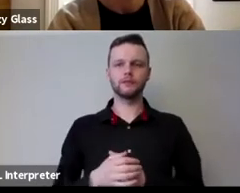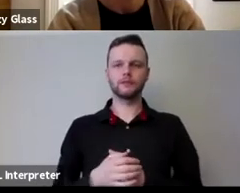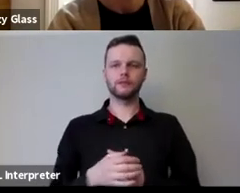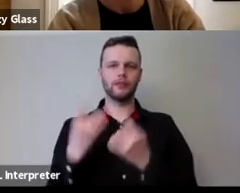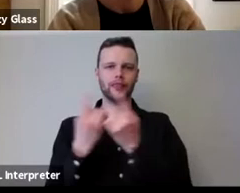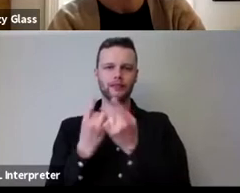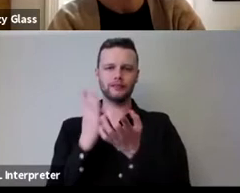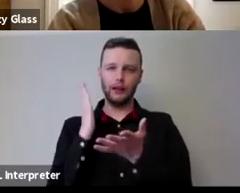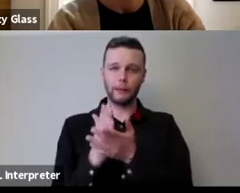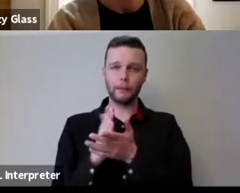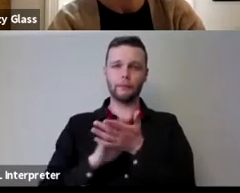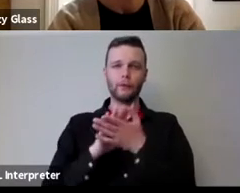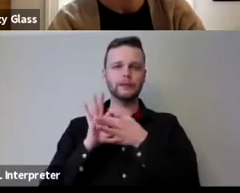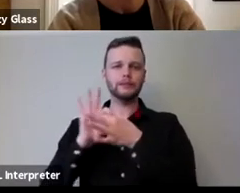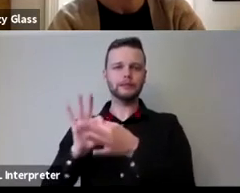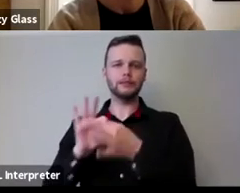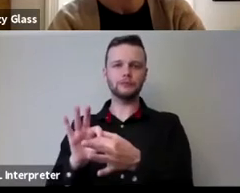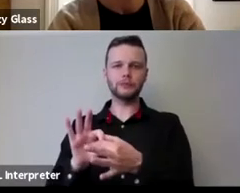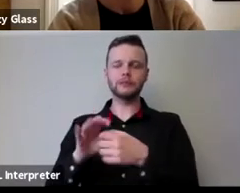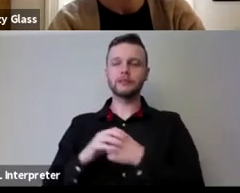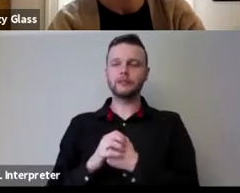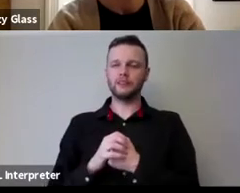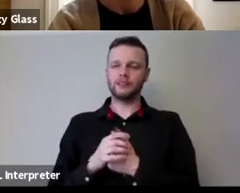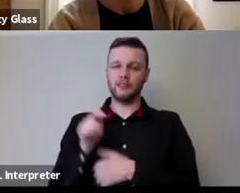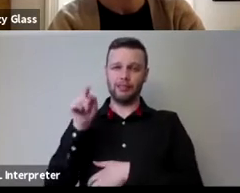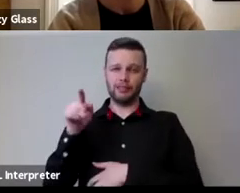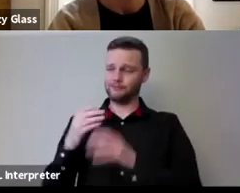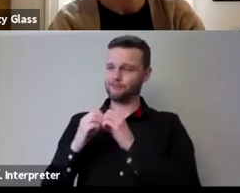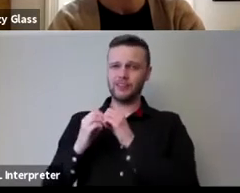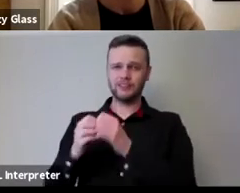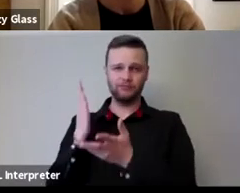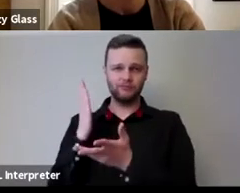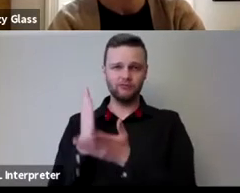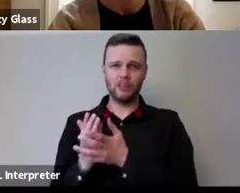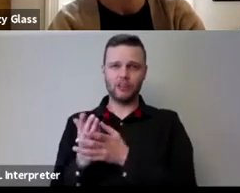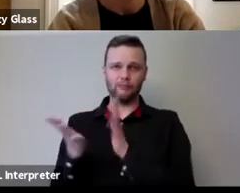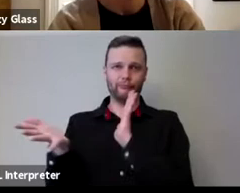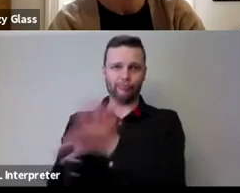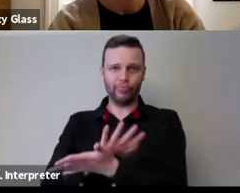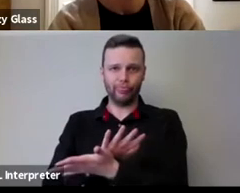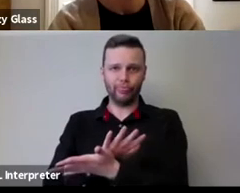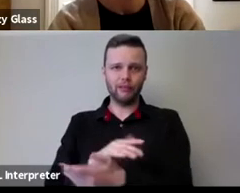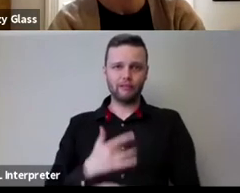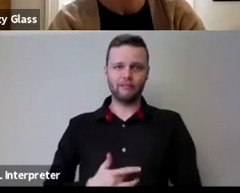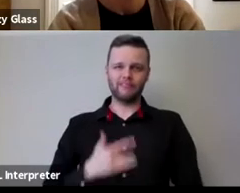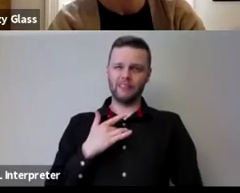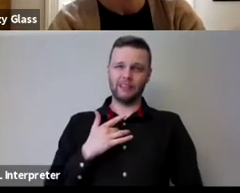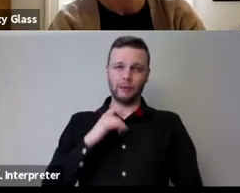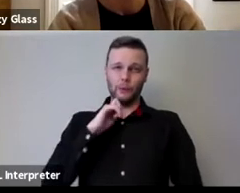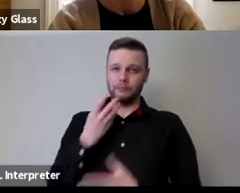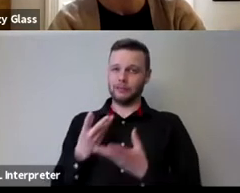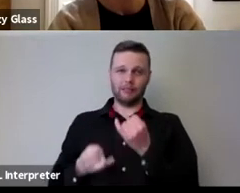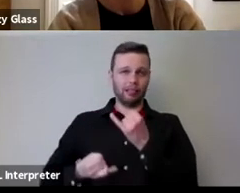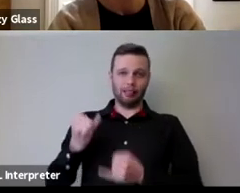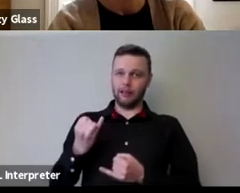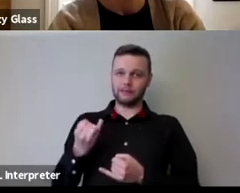engagement and meaning and purpose and community those practices are absolutely decimated and i think will be amongst the last to come